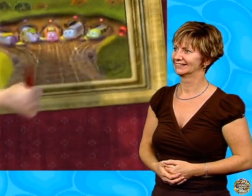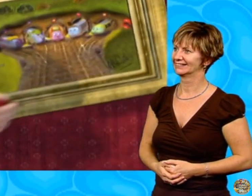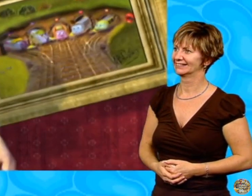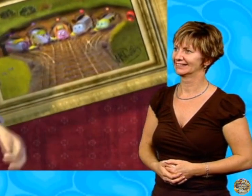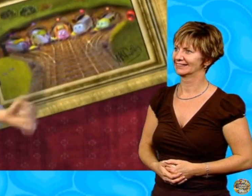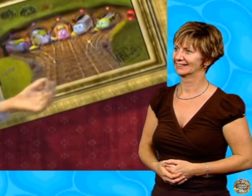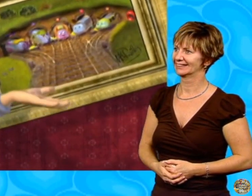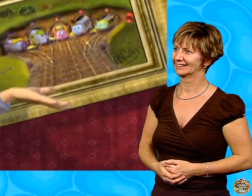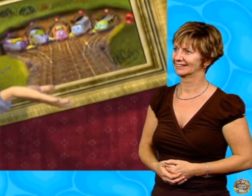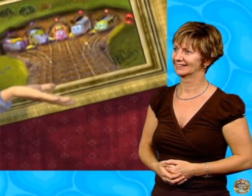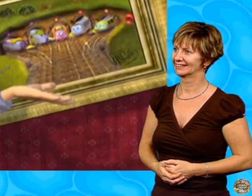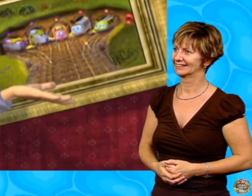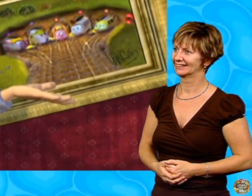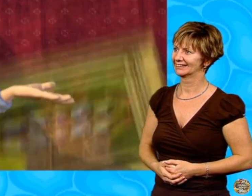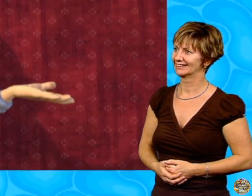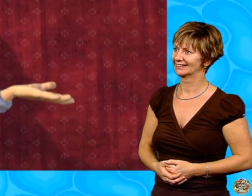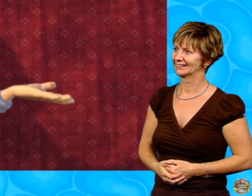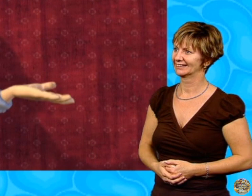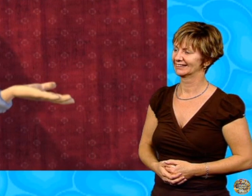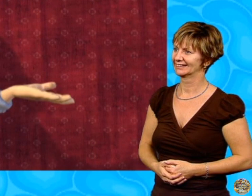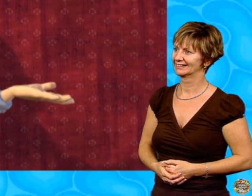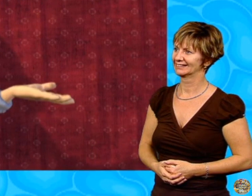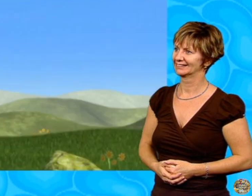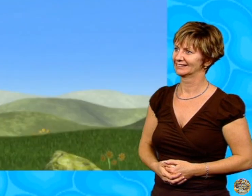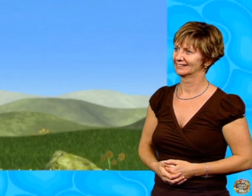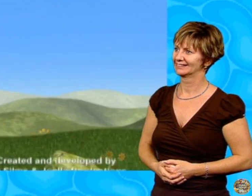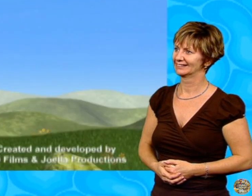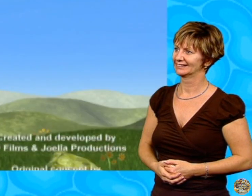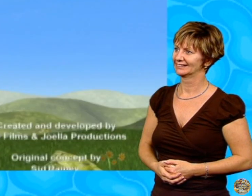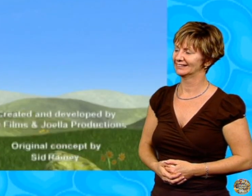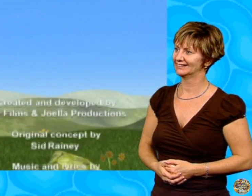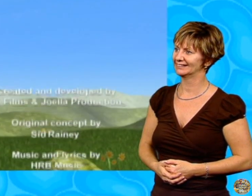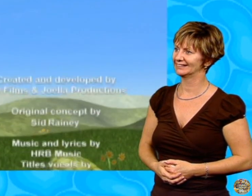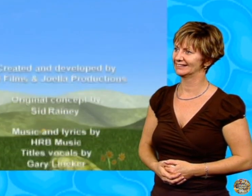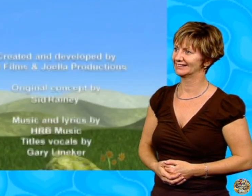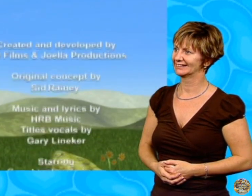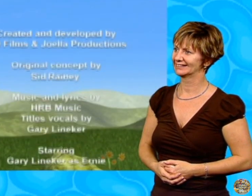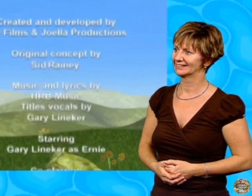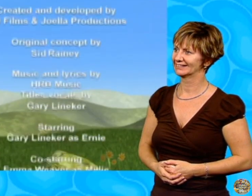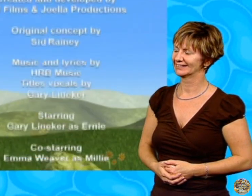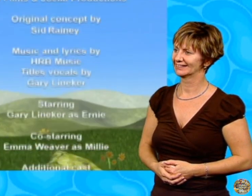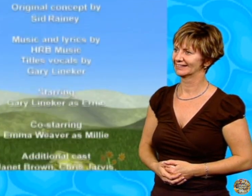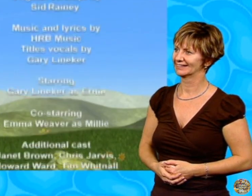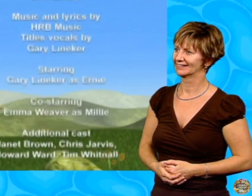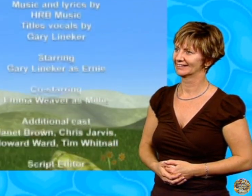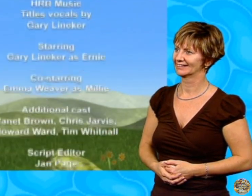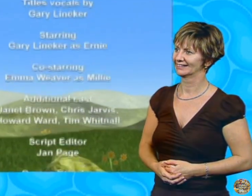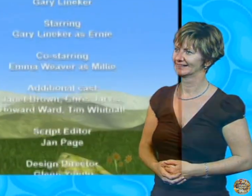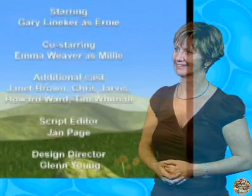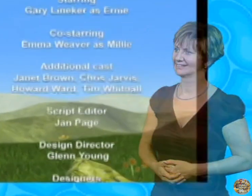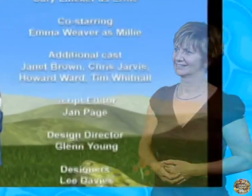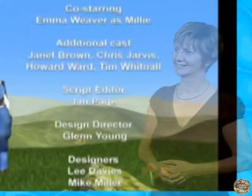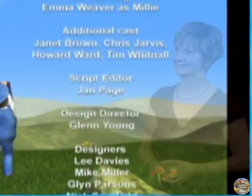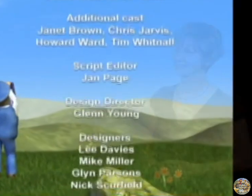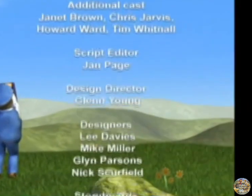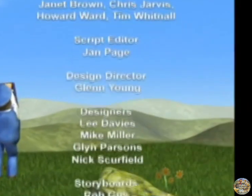-T-E-D-C